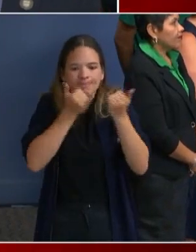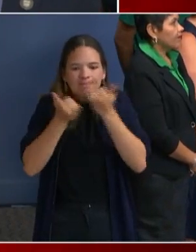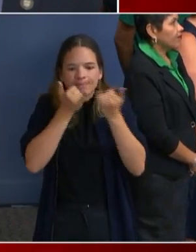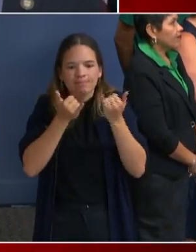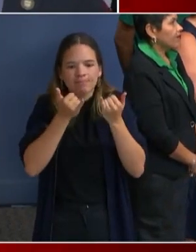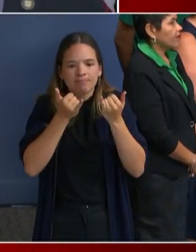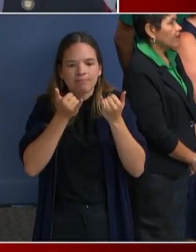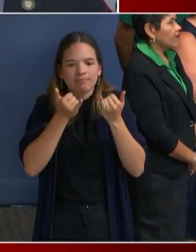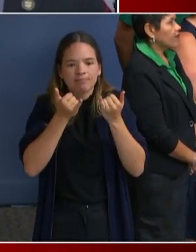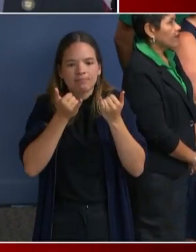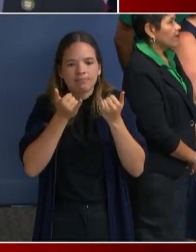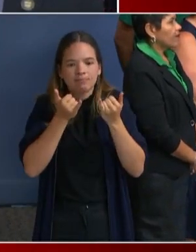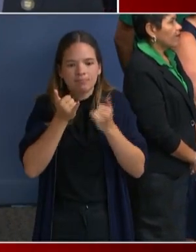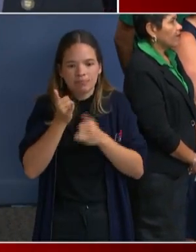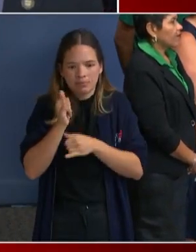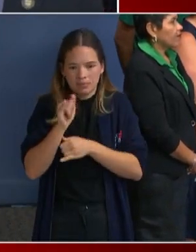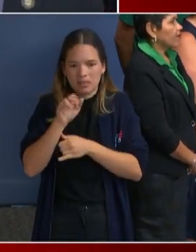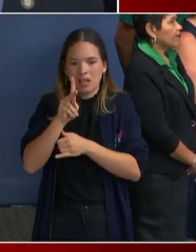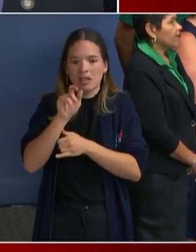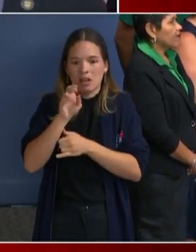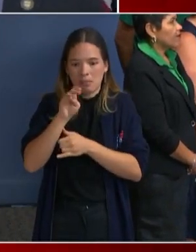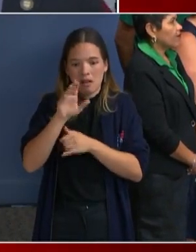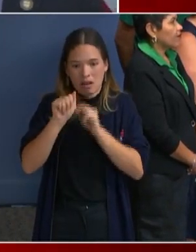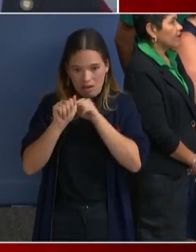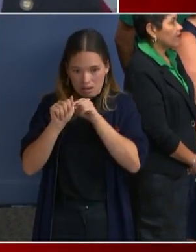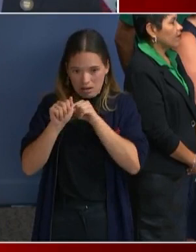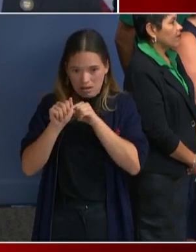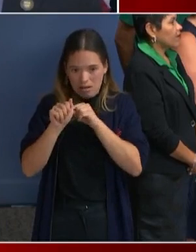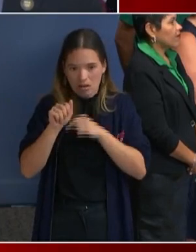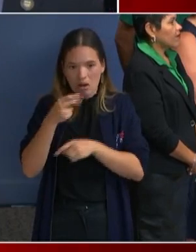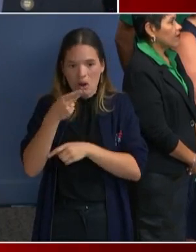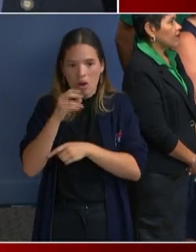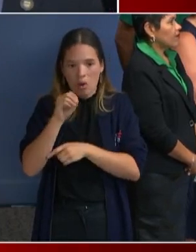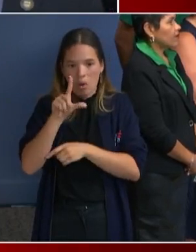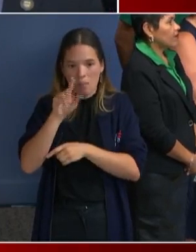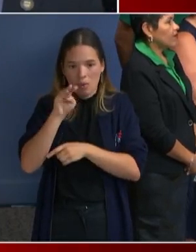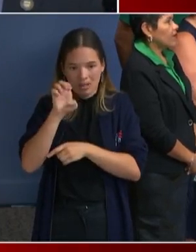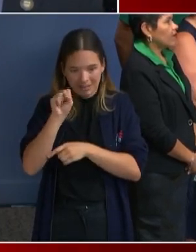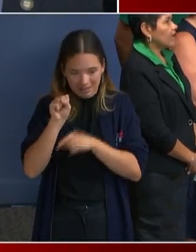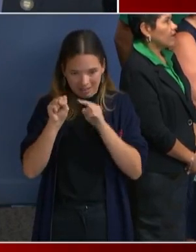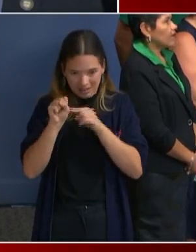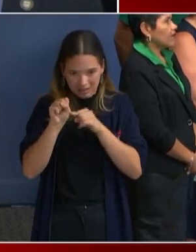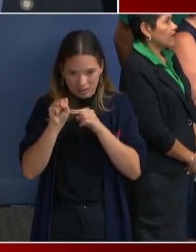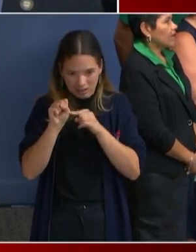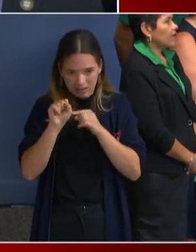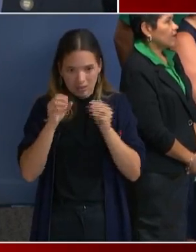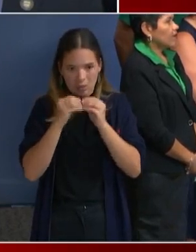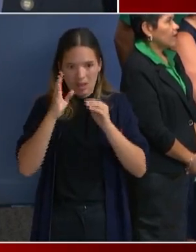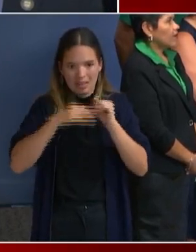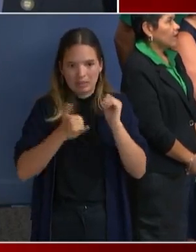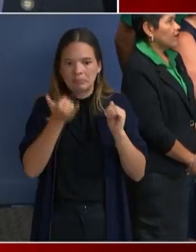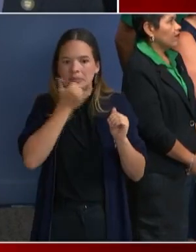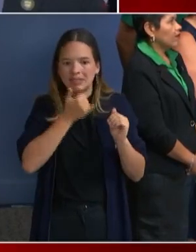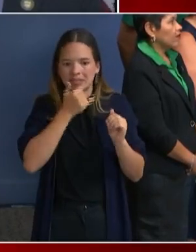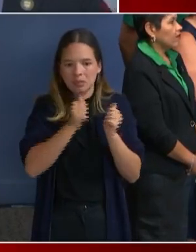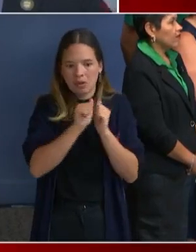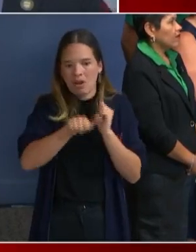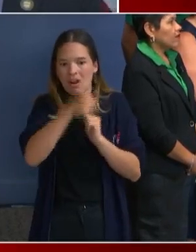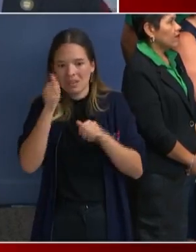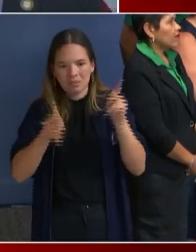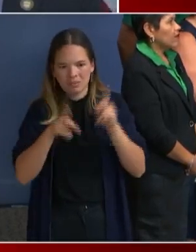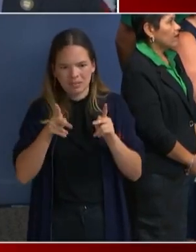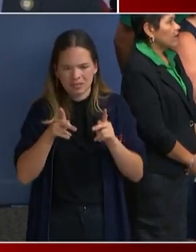than they are in talking about possible mistakes in other people. I don't really know what that's about, but I do